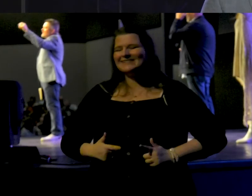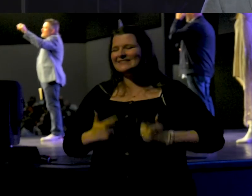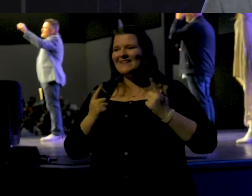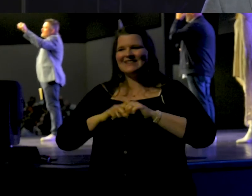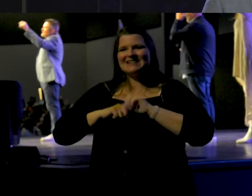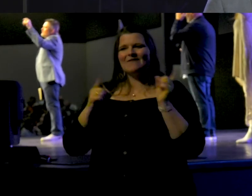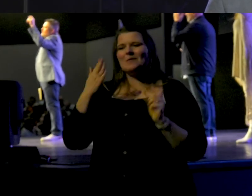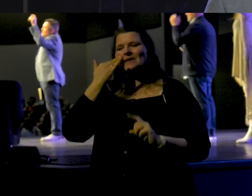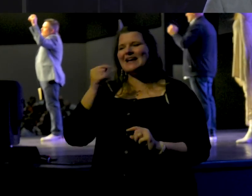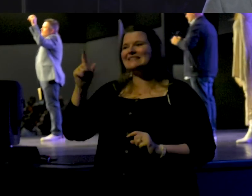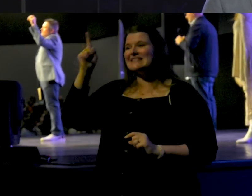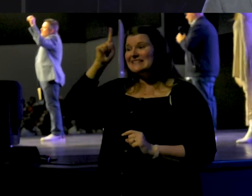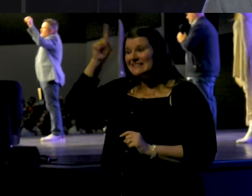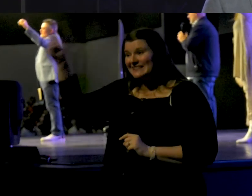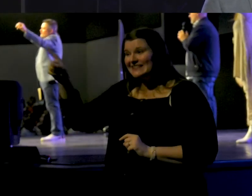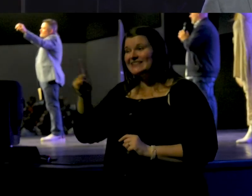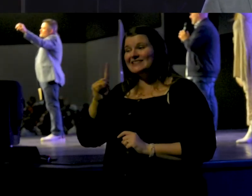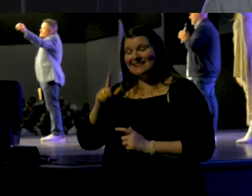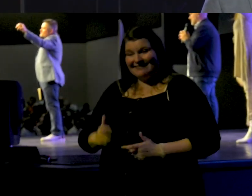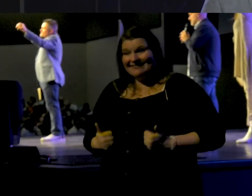because He lives.